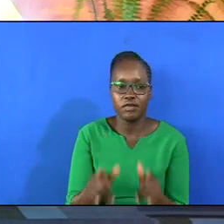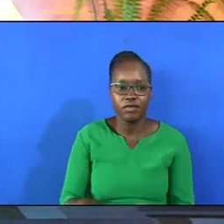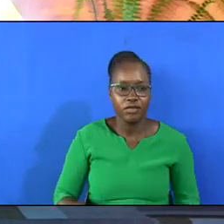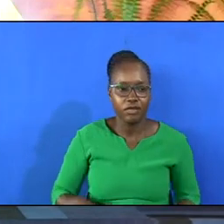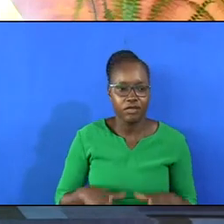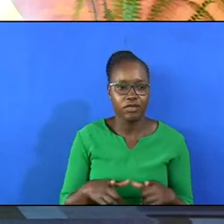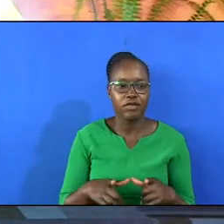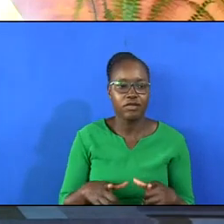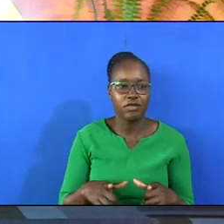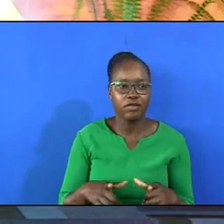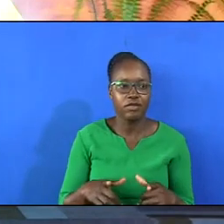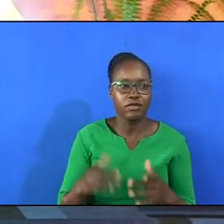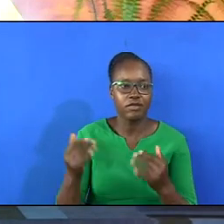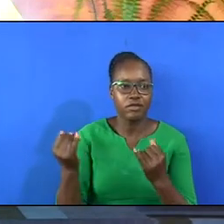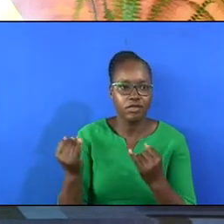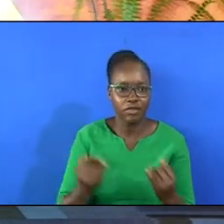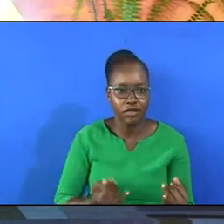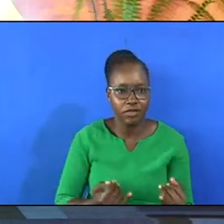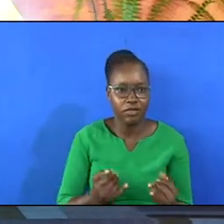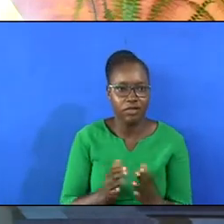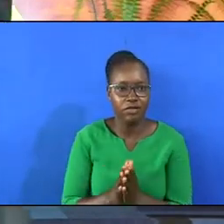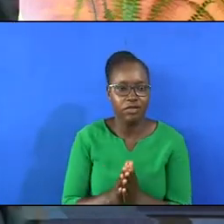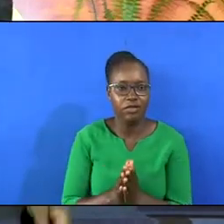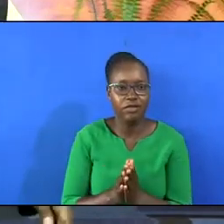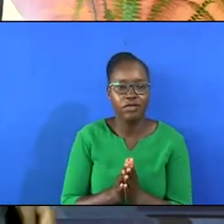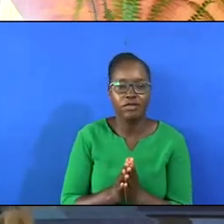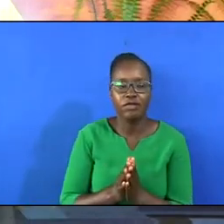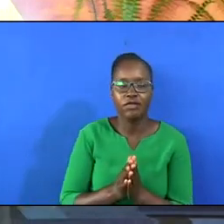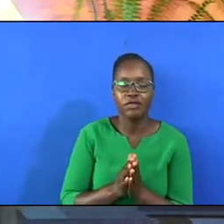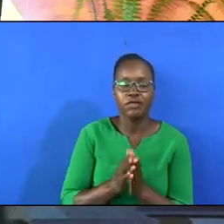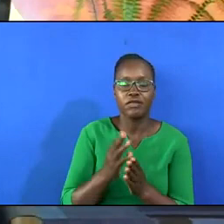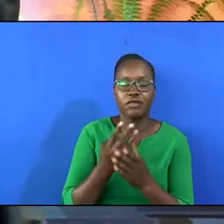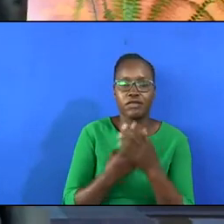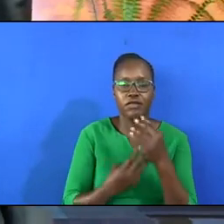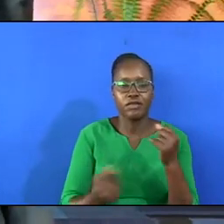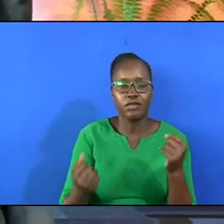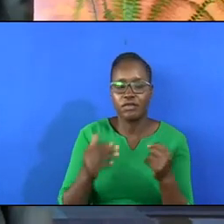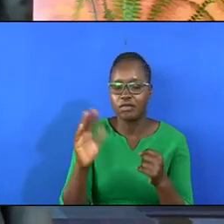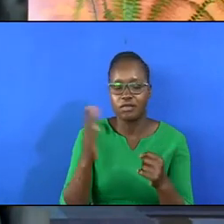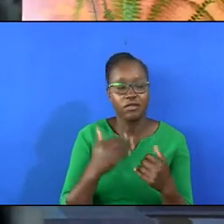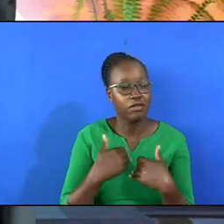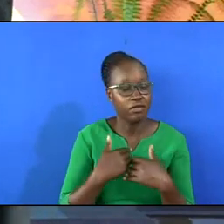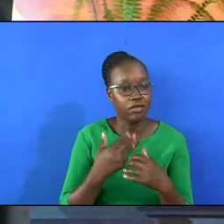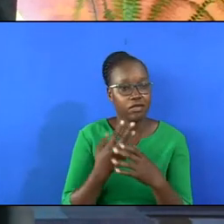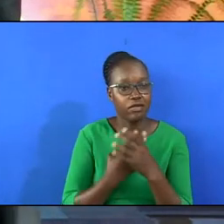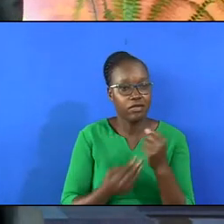has been introduced in the God head. We never used to have God man.